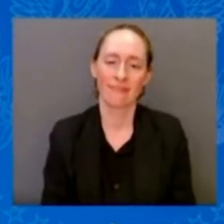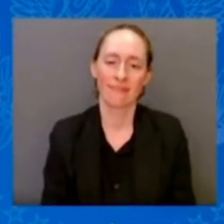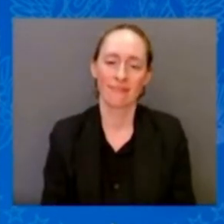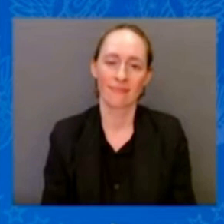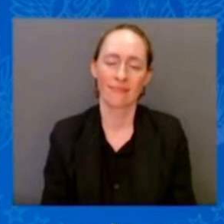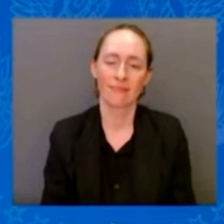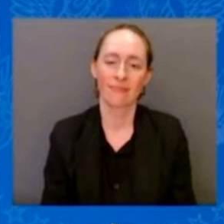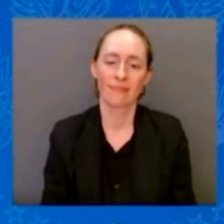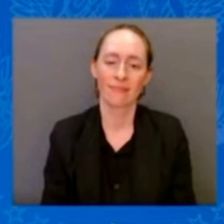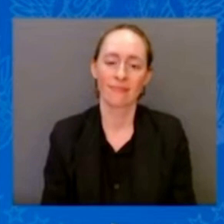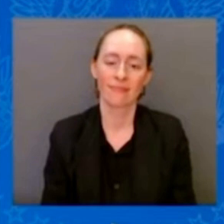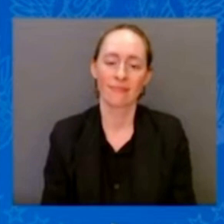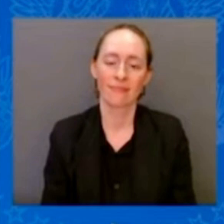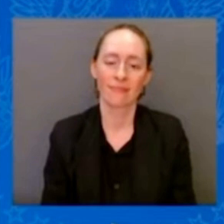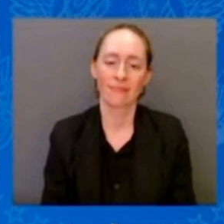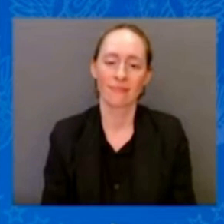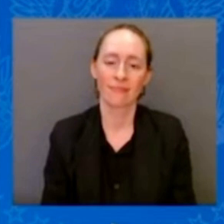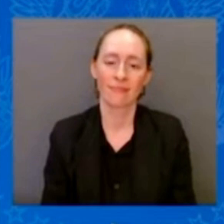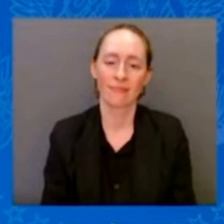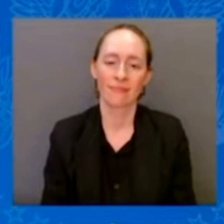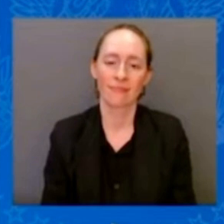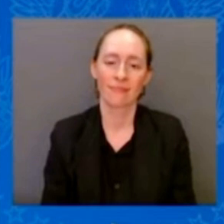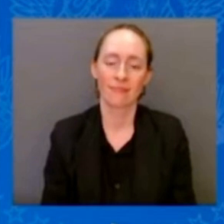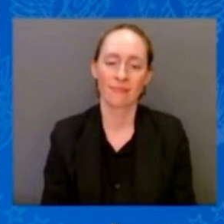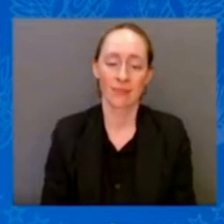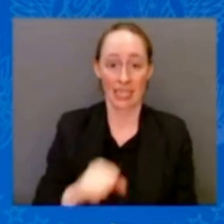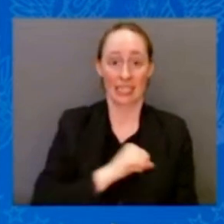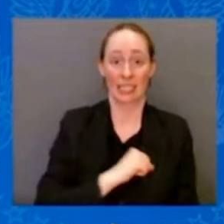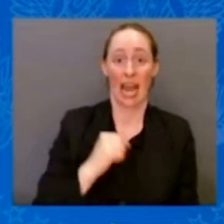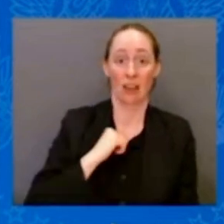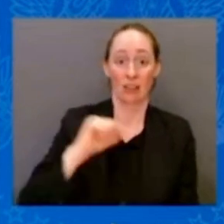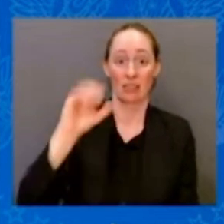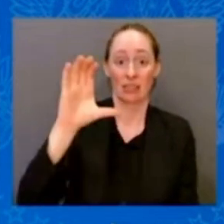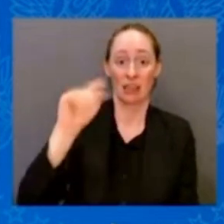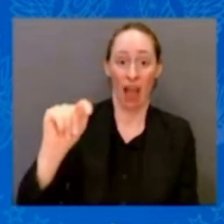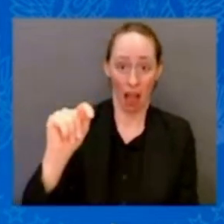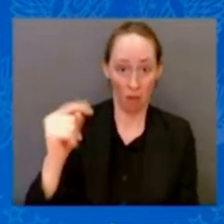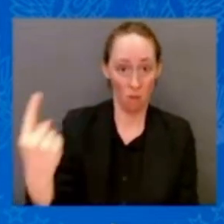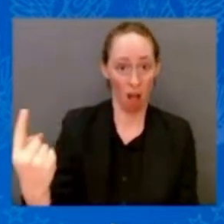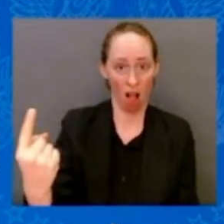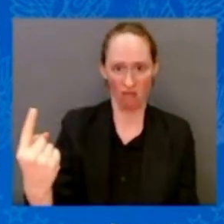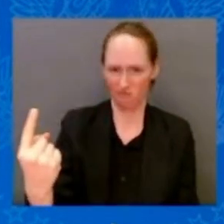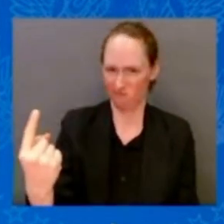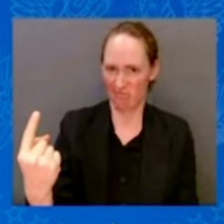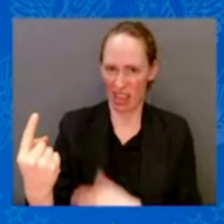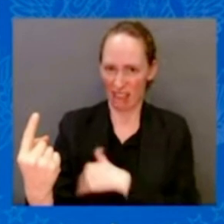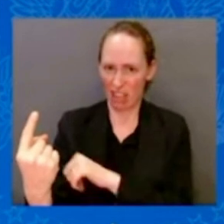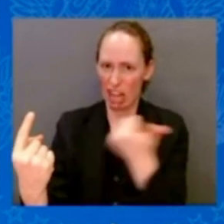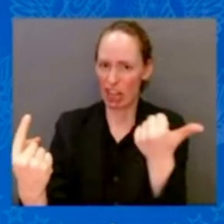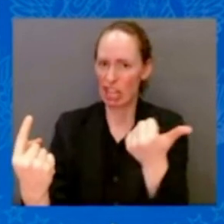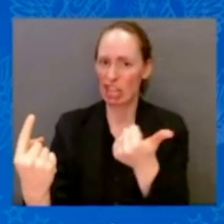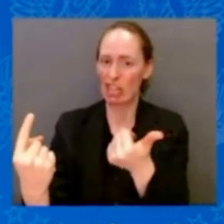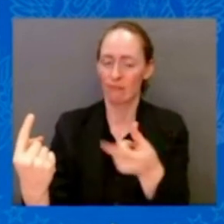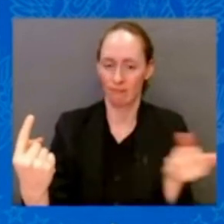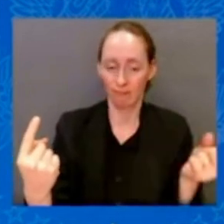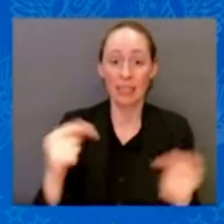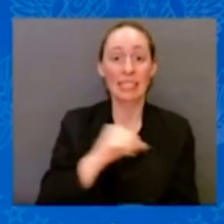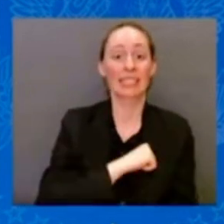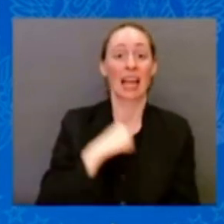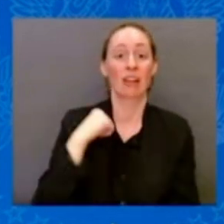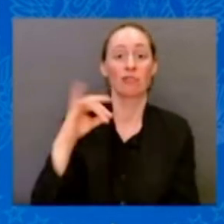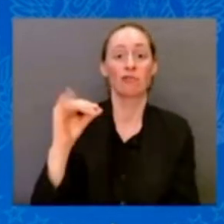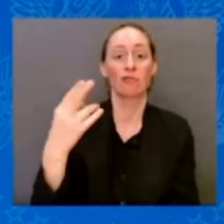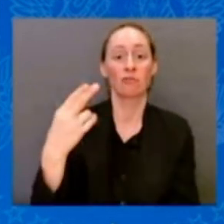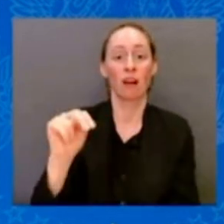But Senator Scott is not the only one. Senator Johnson of Wisconsin with his own party plan. He laid out Social Security should be on the chopping block every year.